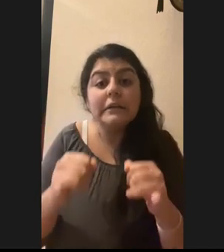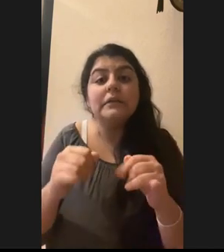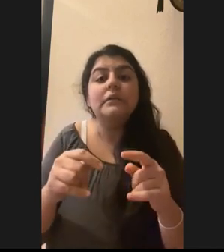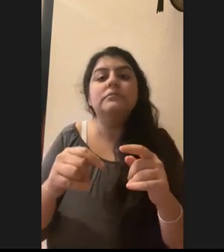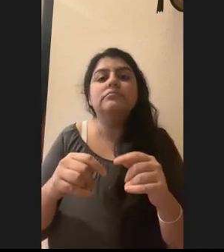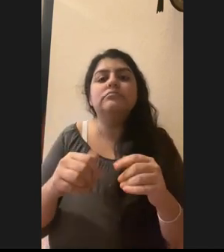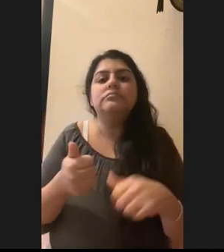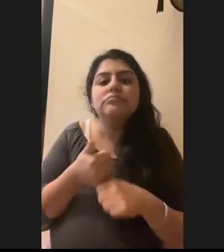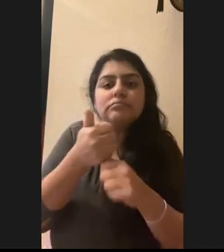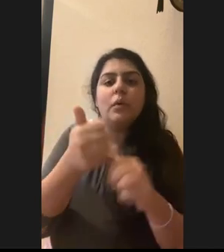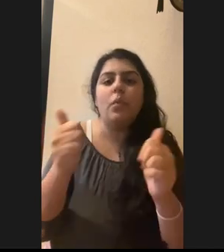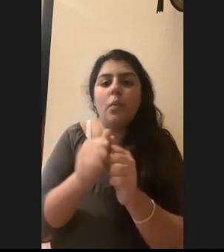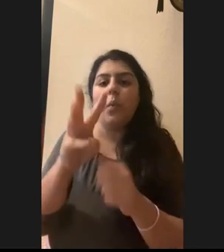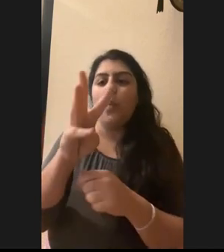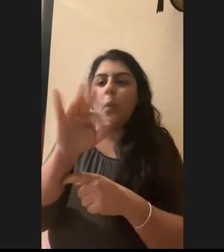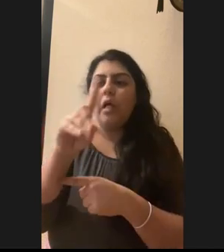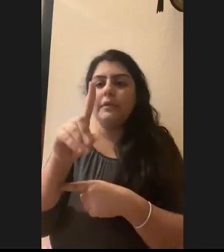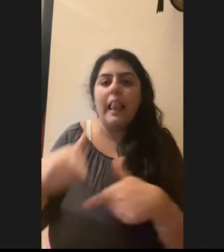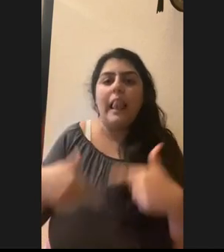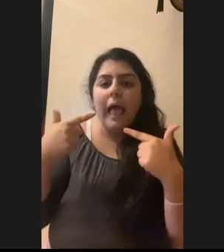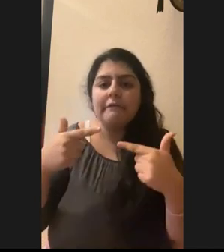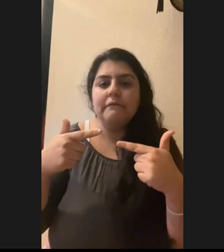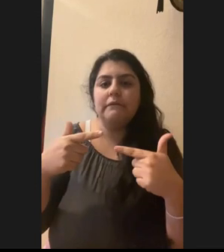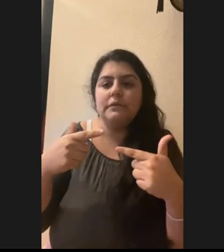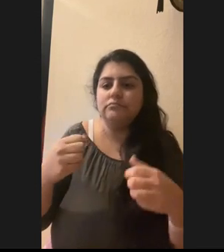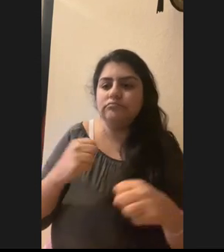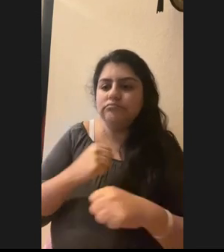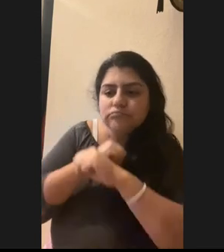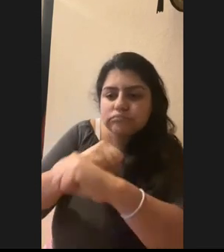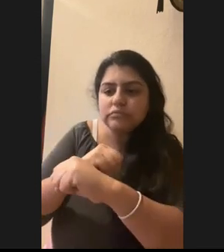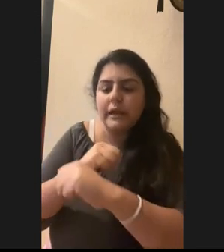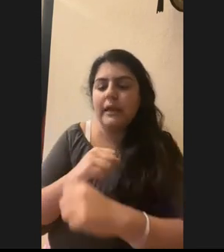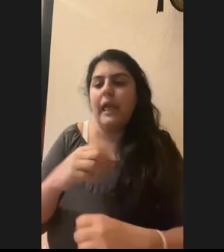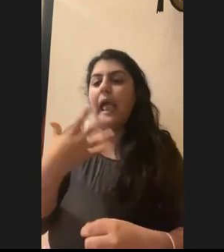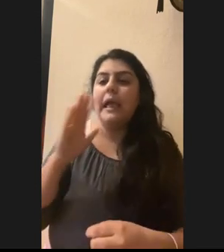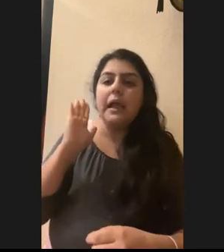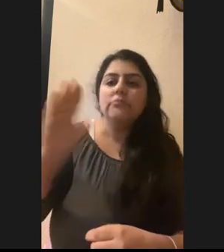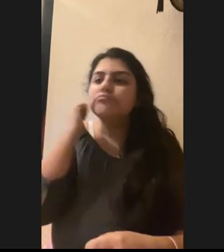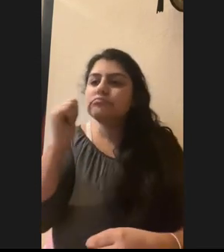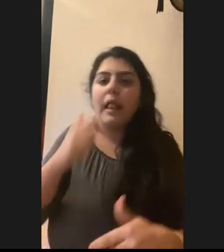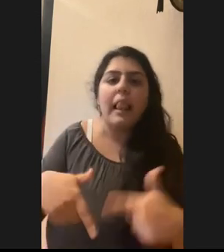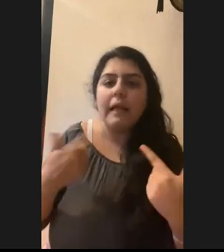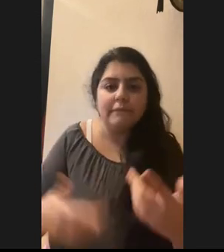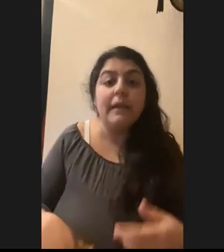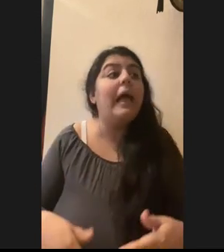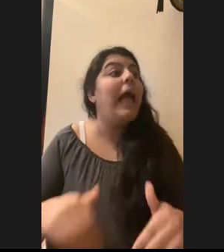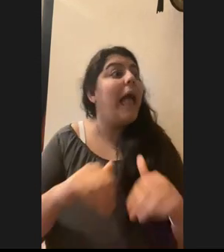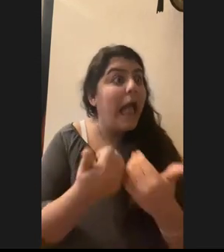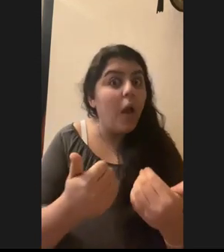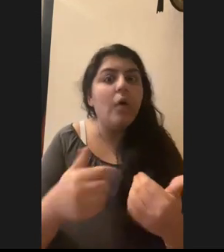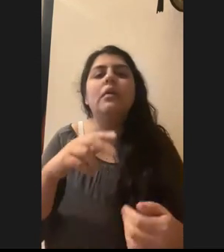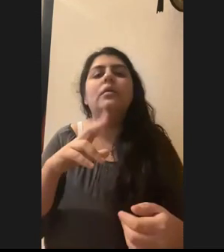efforts in their daily lives? Um, so the big thing a lot of us talk about is, um, not mowing our yards or